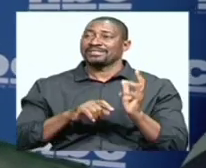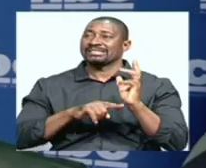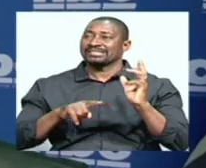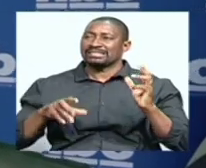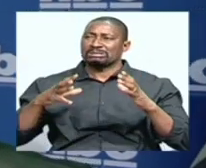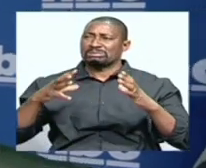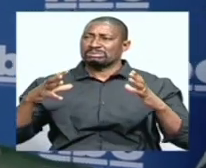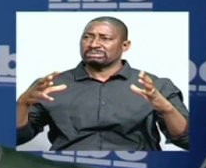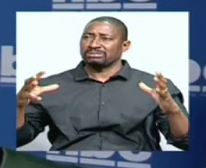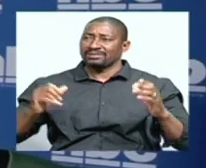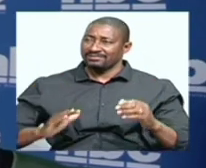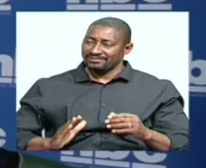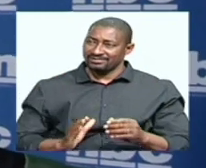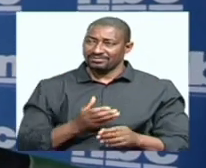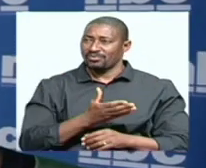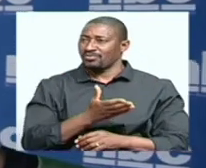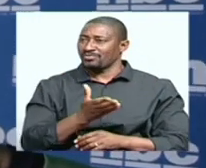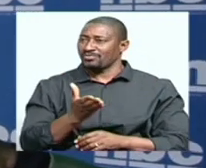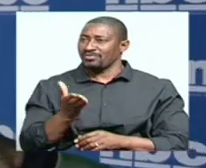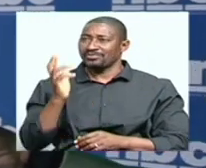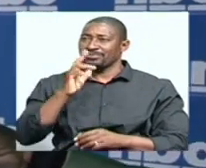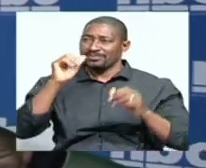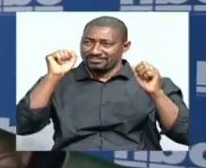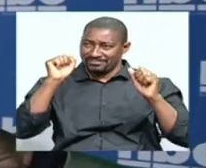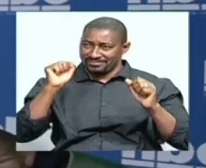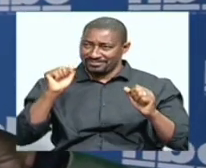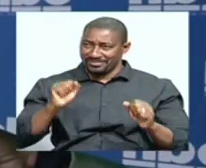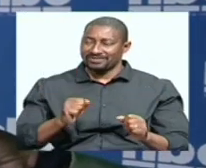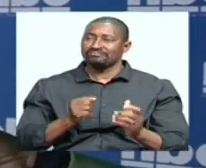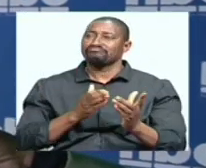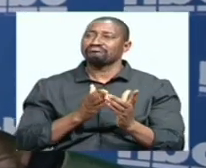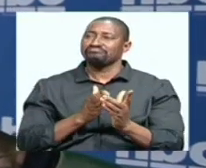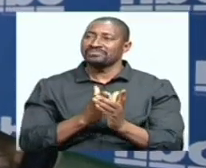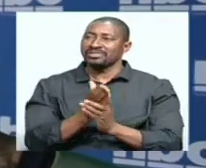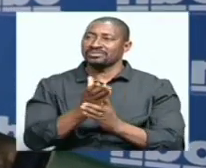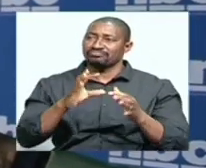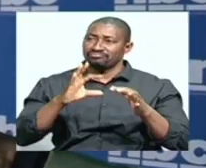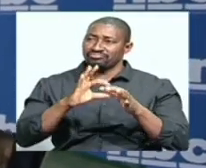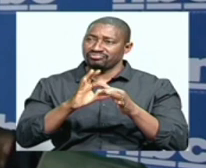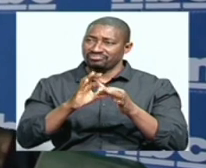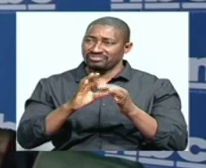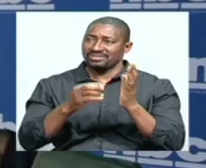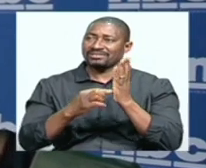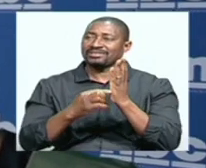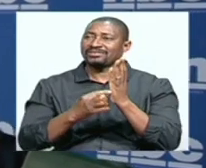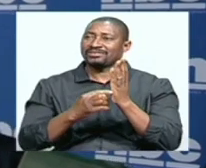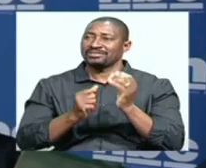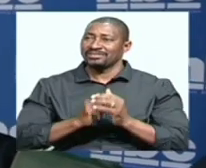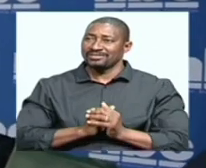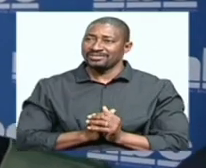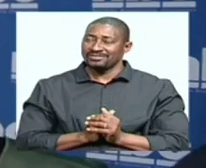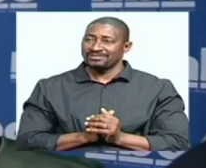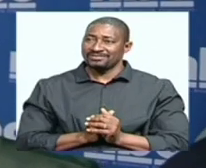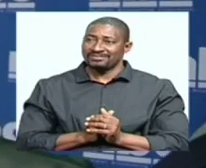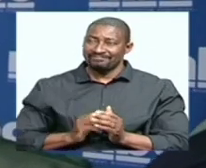connected at all material times. Equally, with the evolution of technology, we have actually been forced to move into a